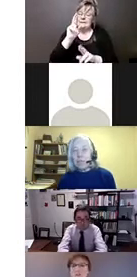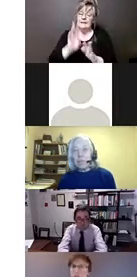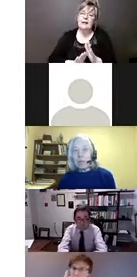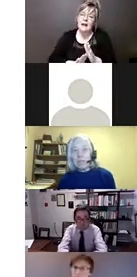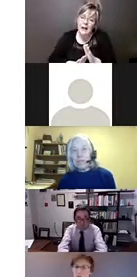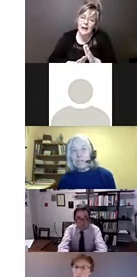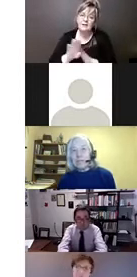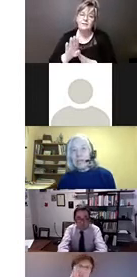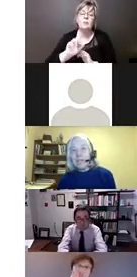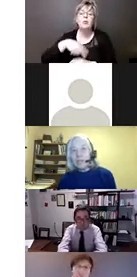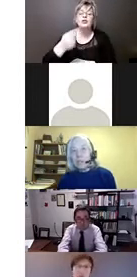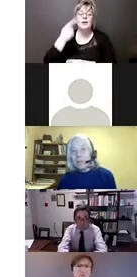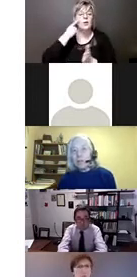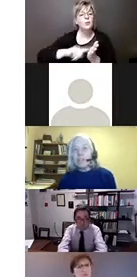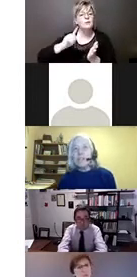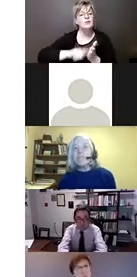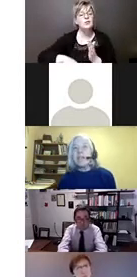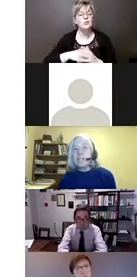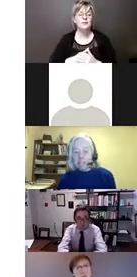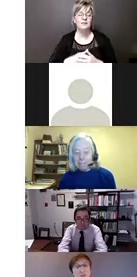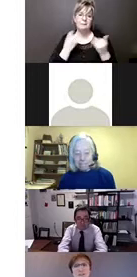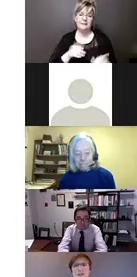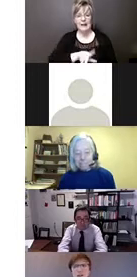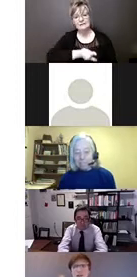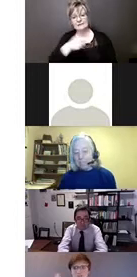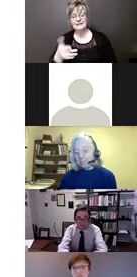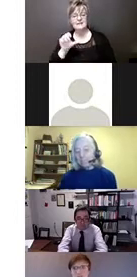review process. And I'll turn it over to Steve Esty.